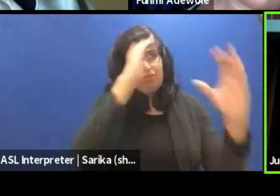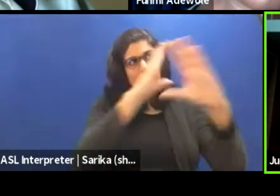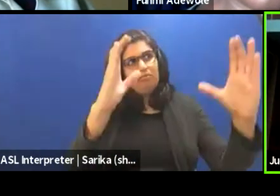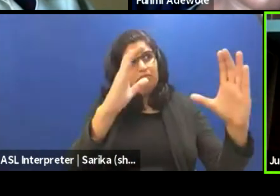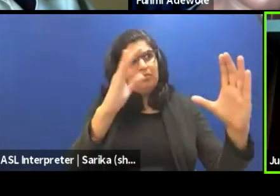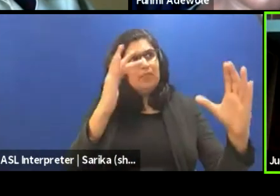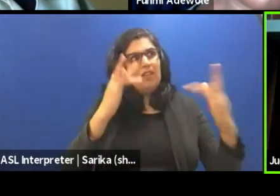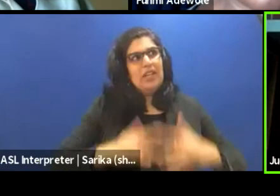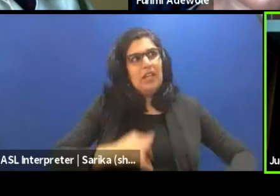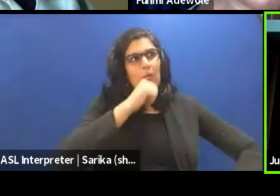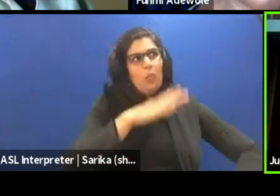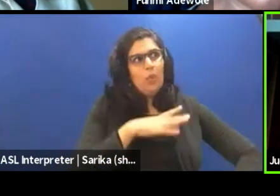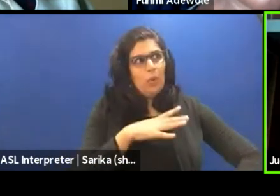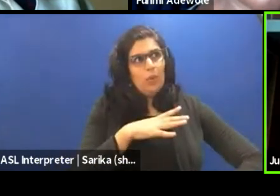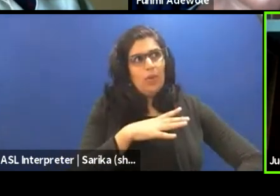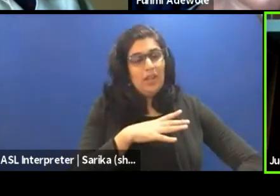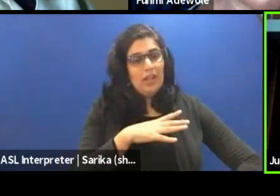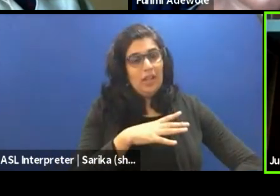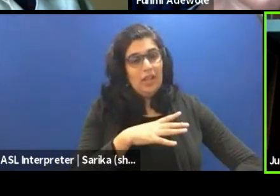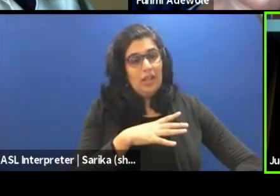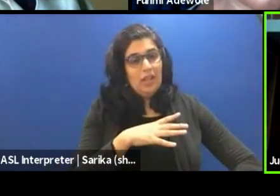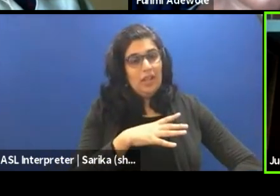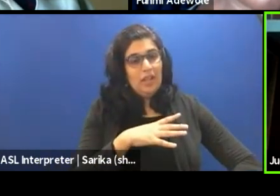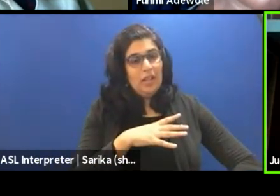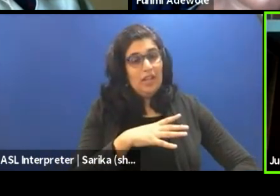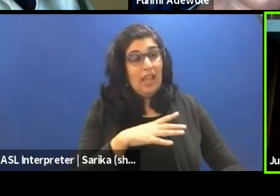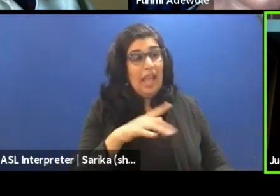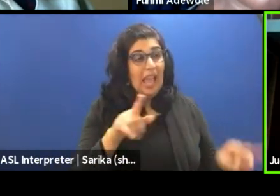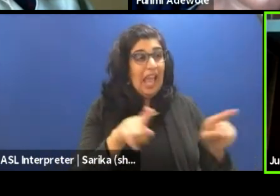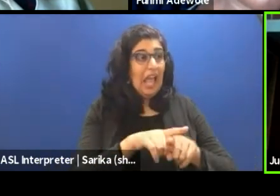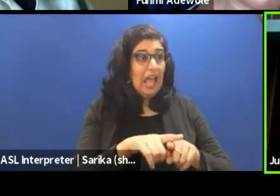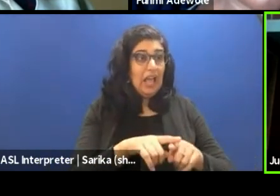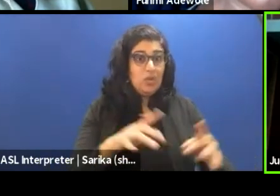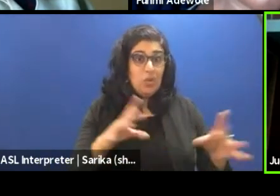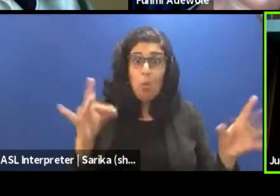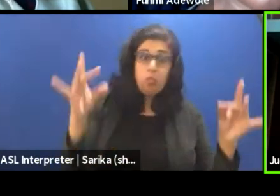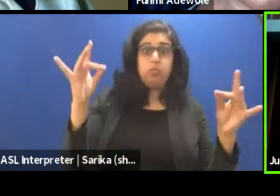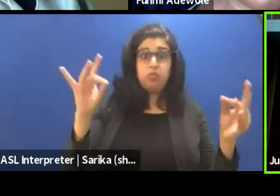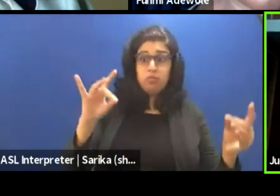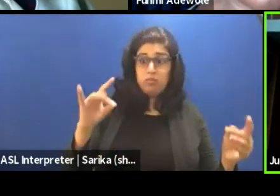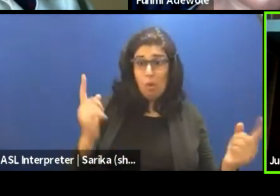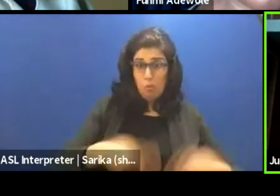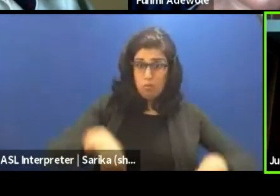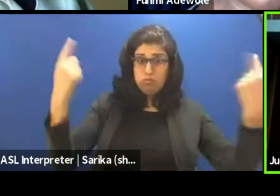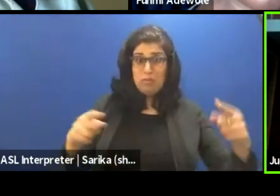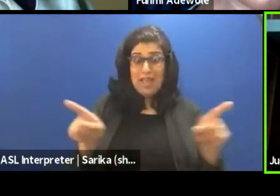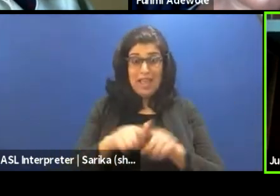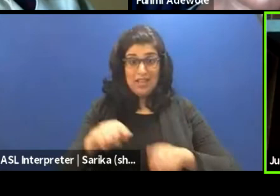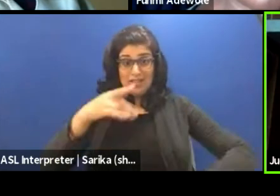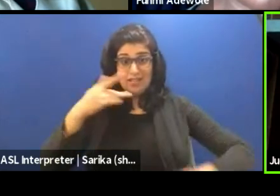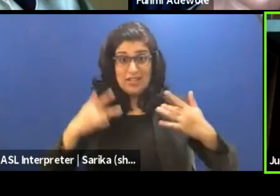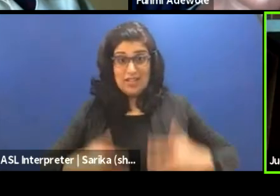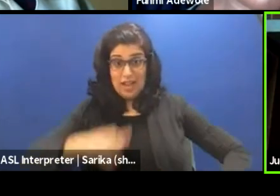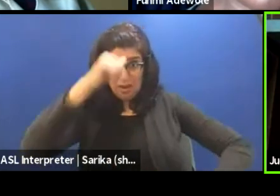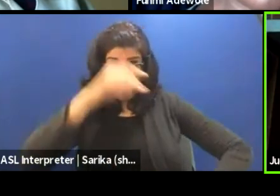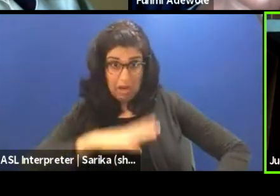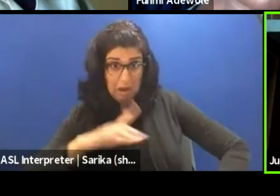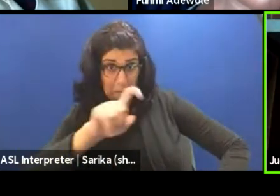woman, is it as contentious as the visual of a naked man? And I realized